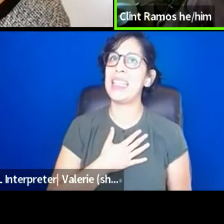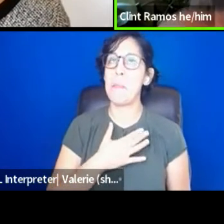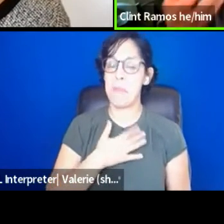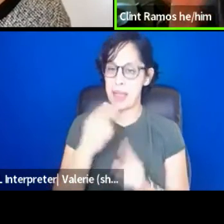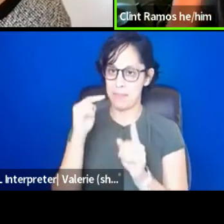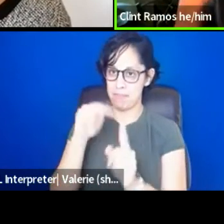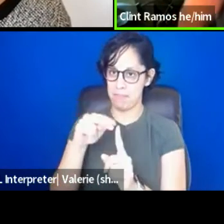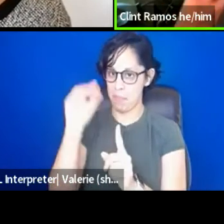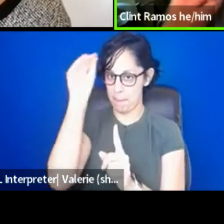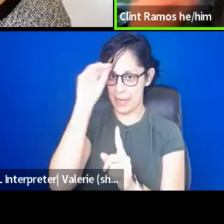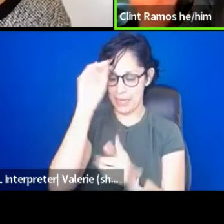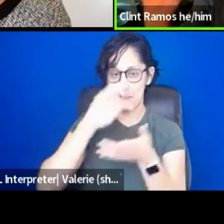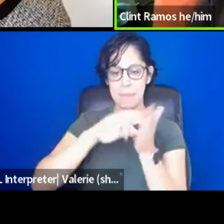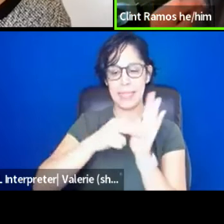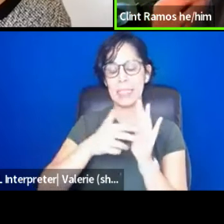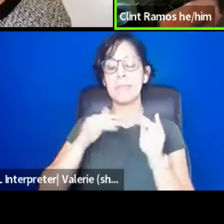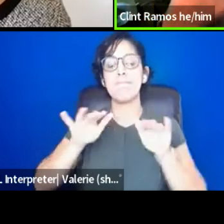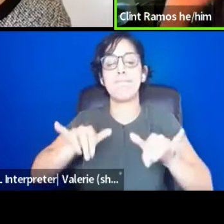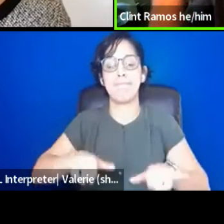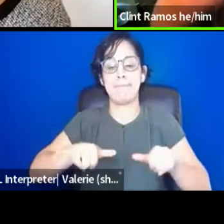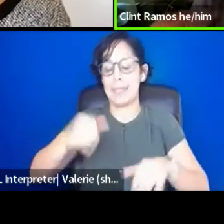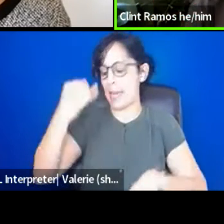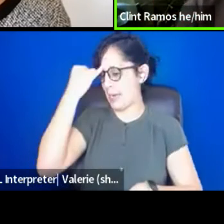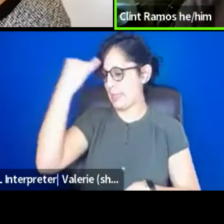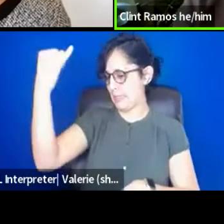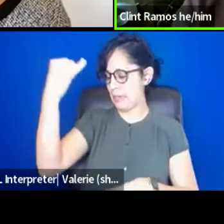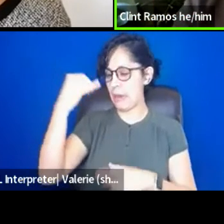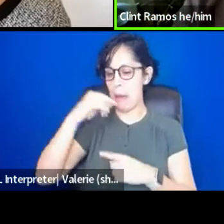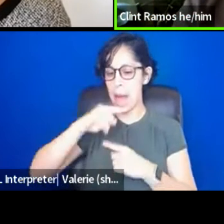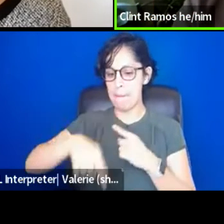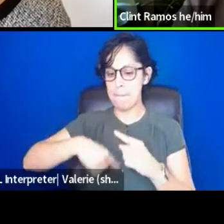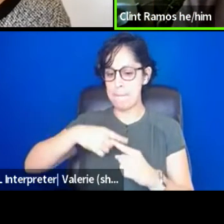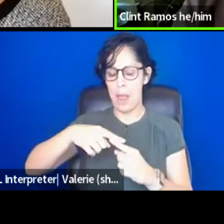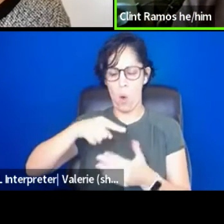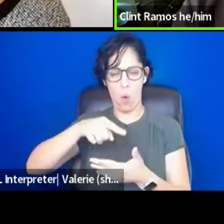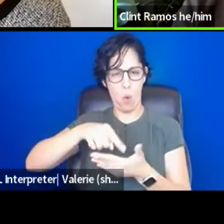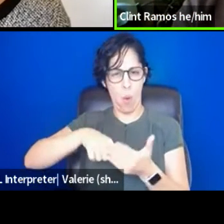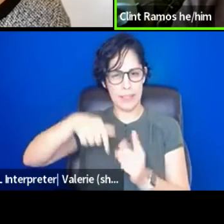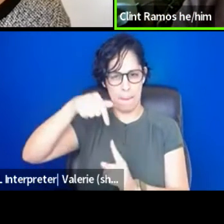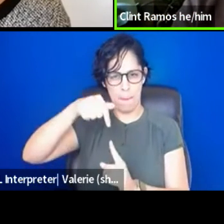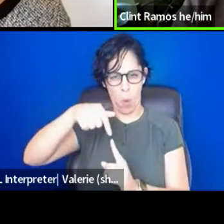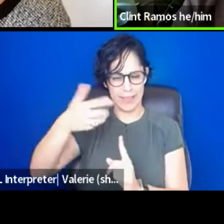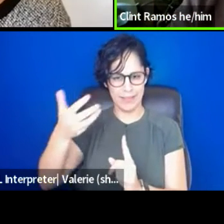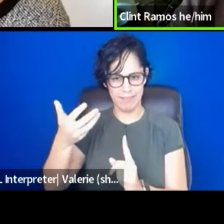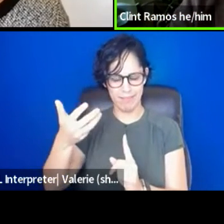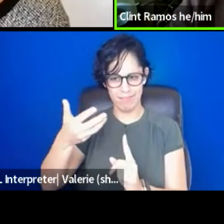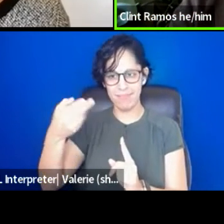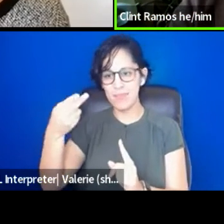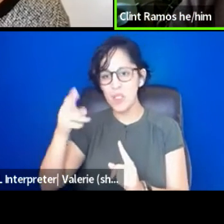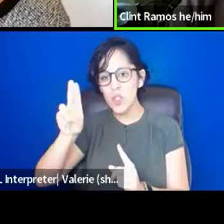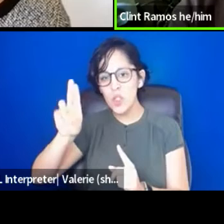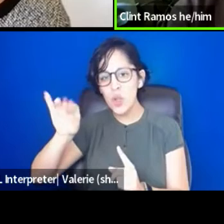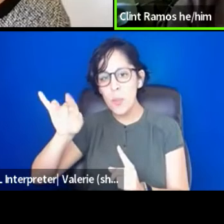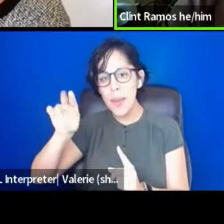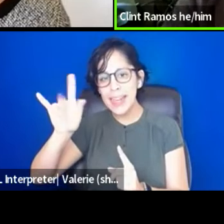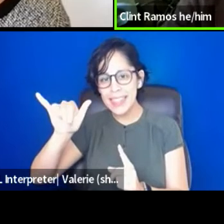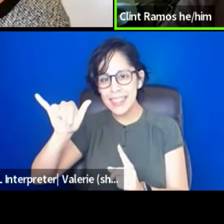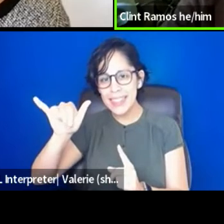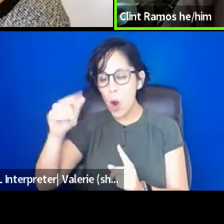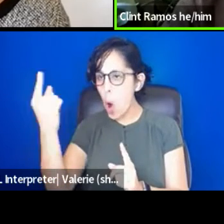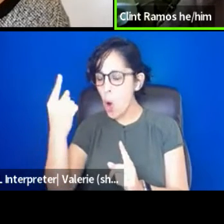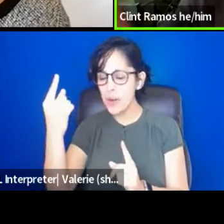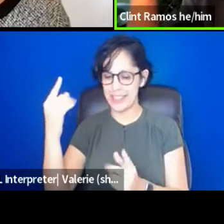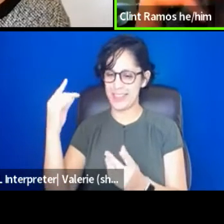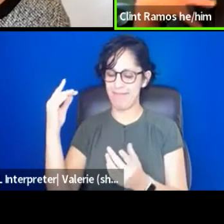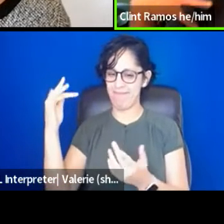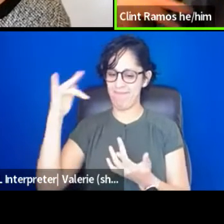you know, going back to this idea of what this is about, which Patricia said, which is humanity, right? Like, and, and really